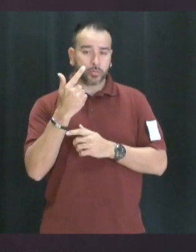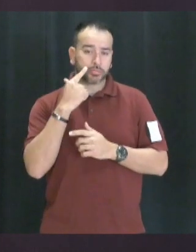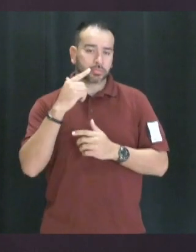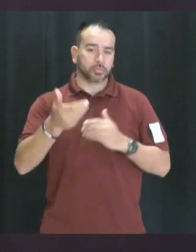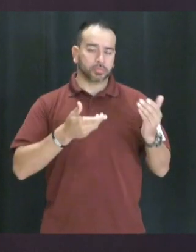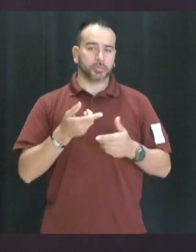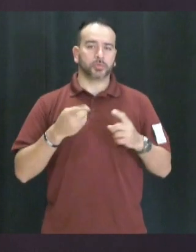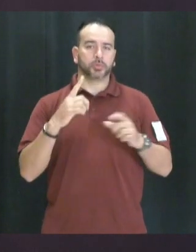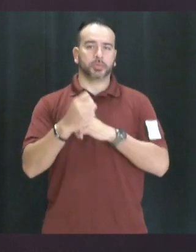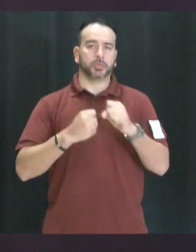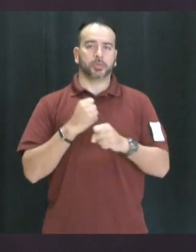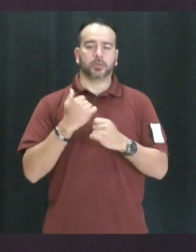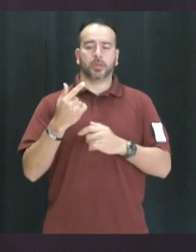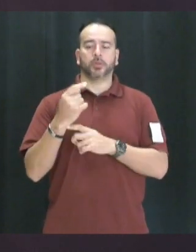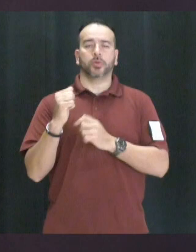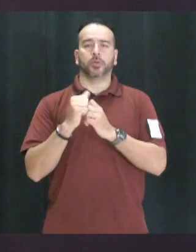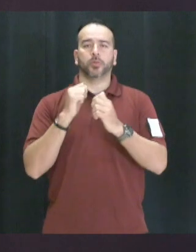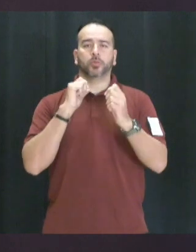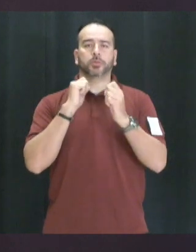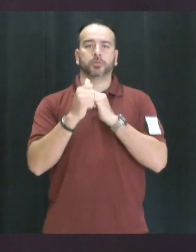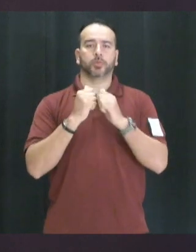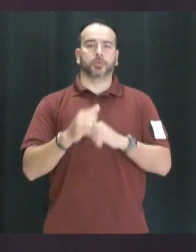year. Now to Georgia with your sports.